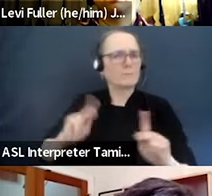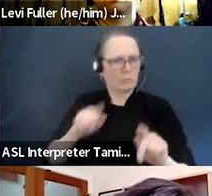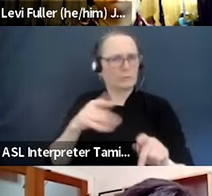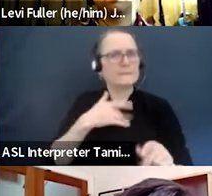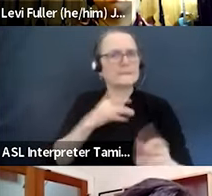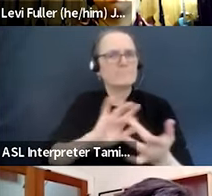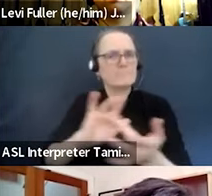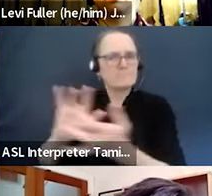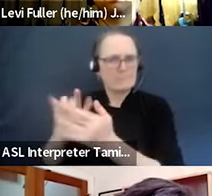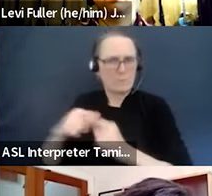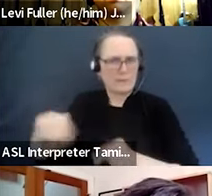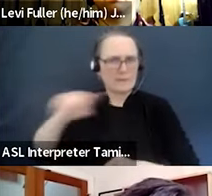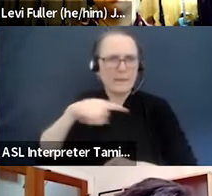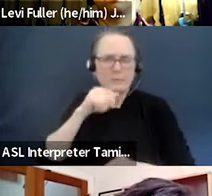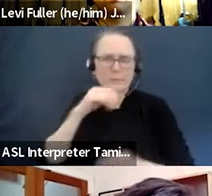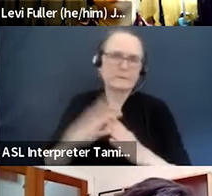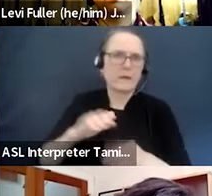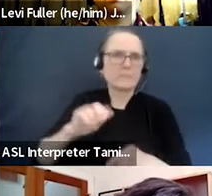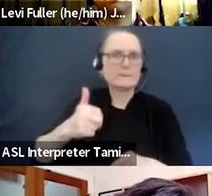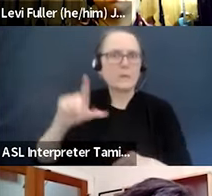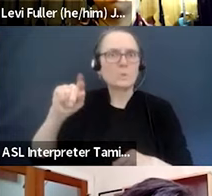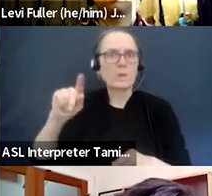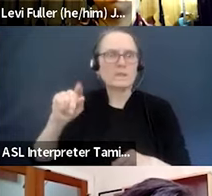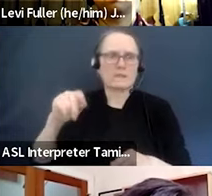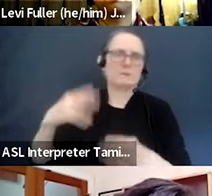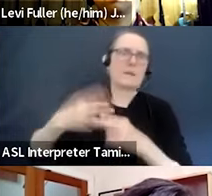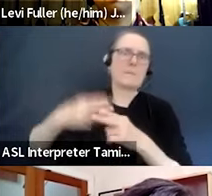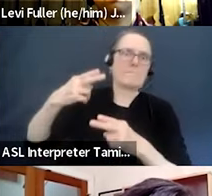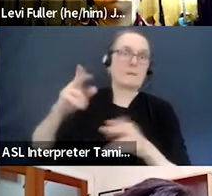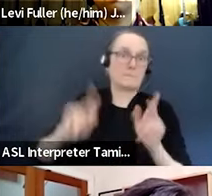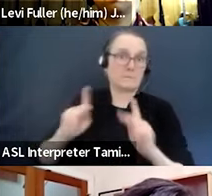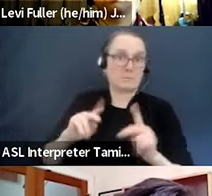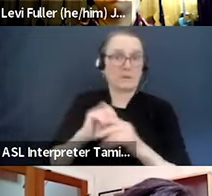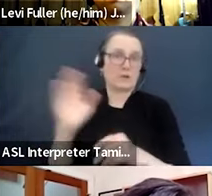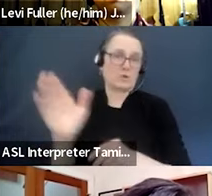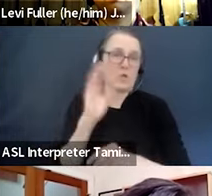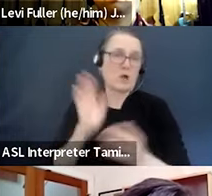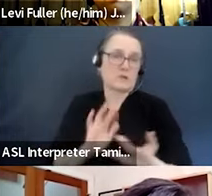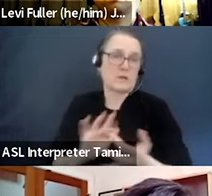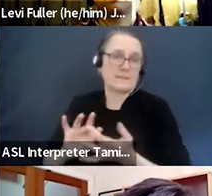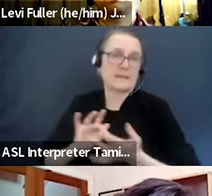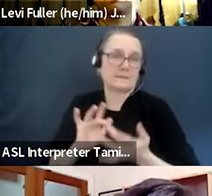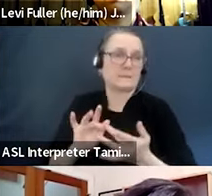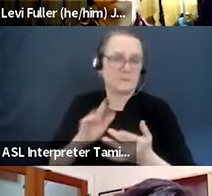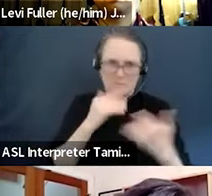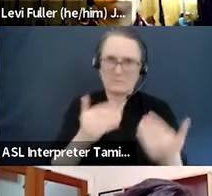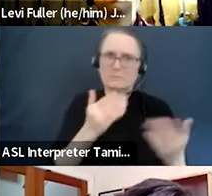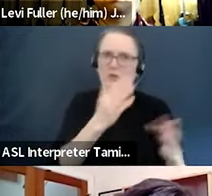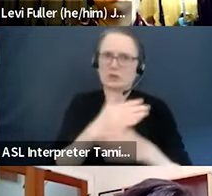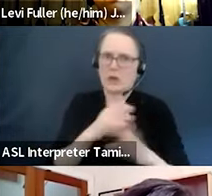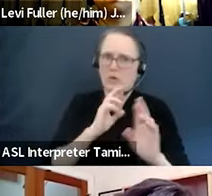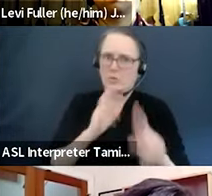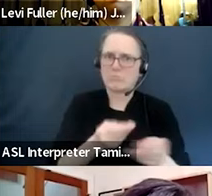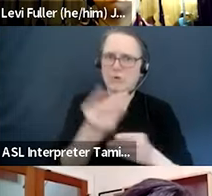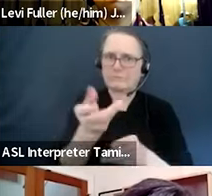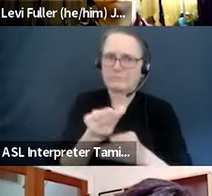important. And then you follow up with conversation. And then I think this one supportive action that the organization can do is like